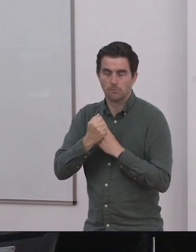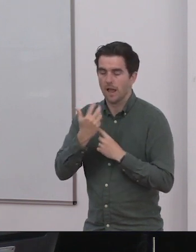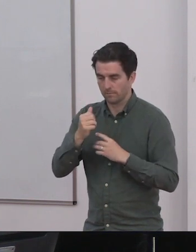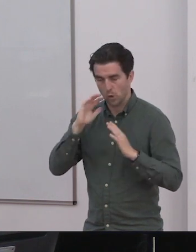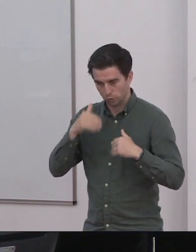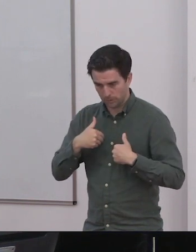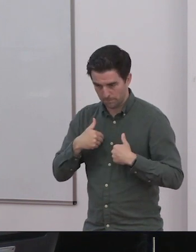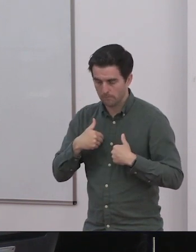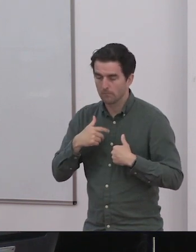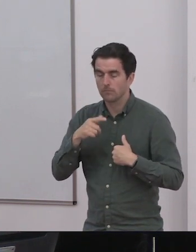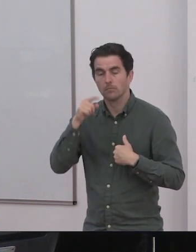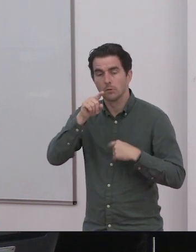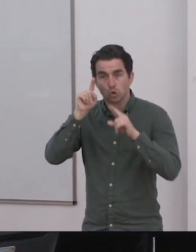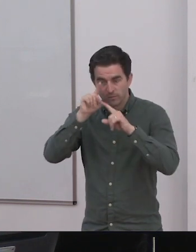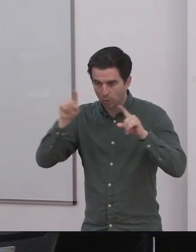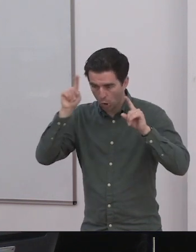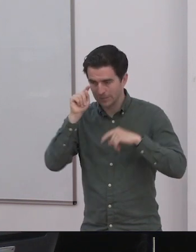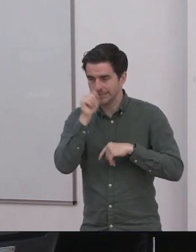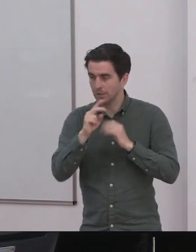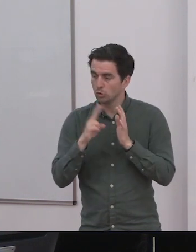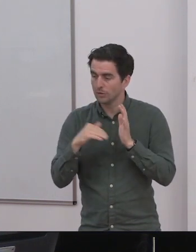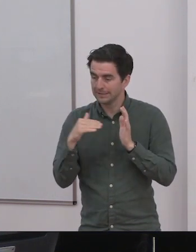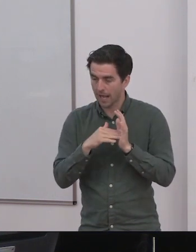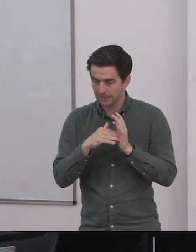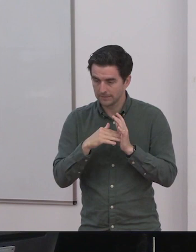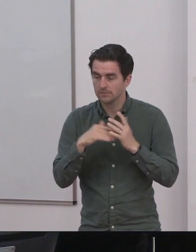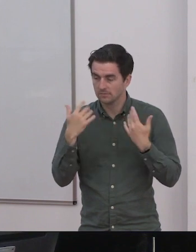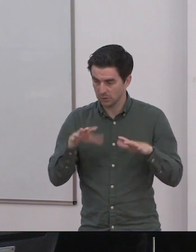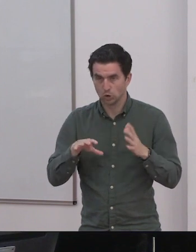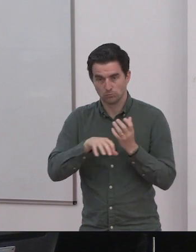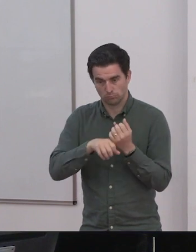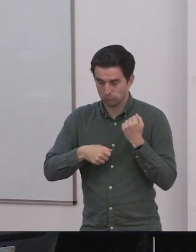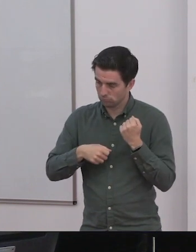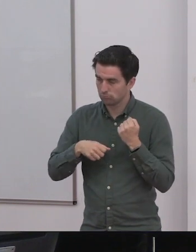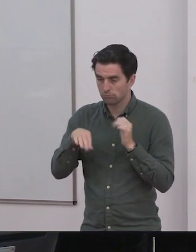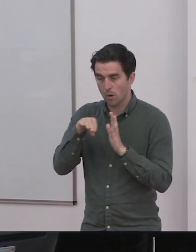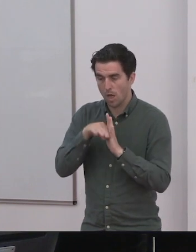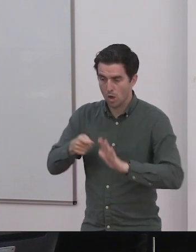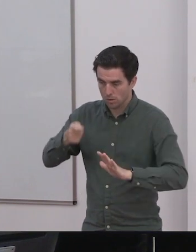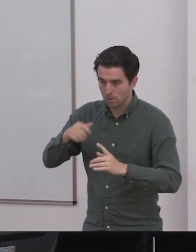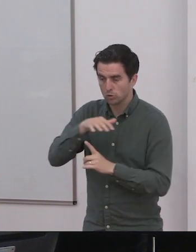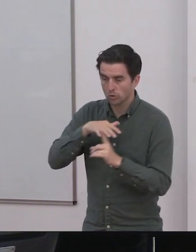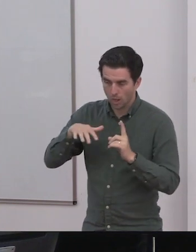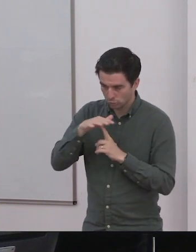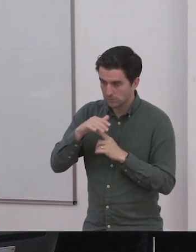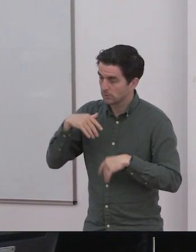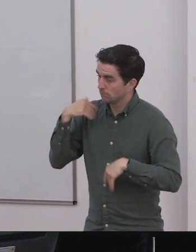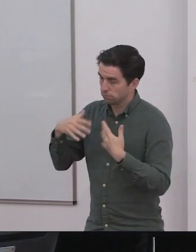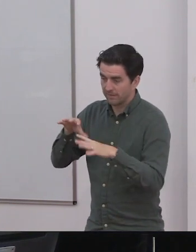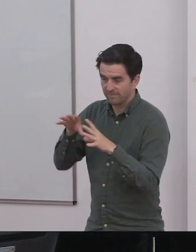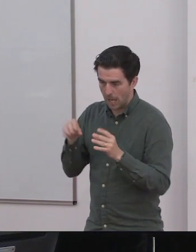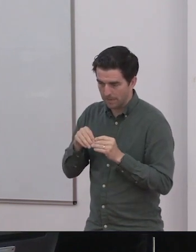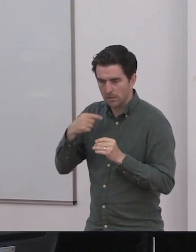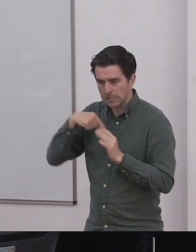they're going to engage in a conversation here today, which I hope will be enlightening for everybody and a different way of